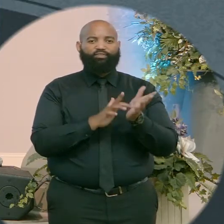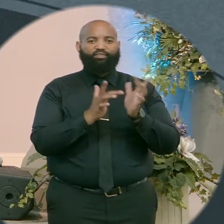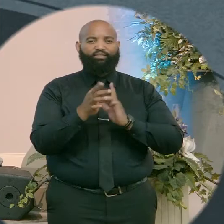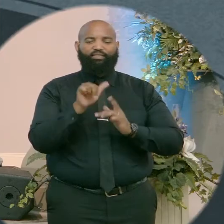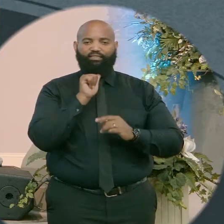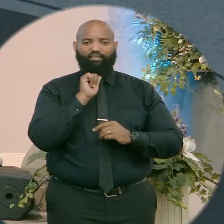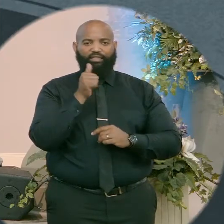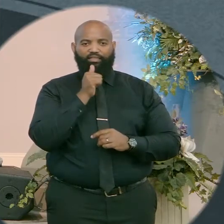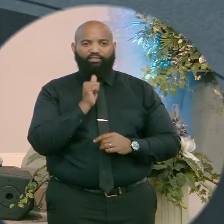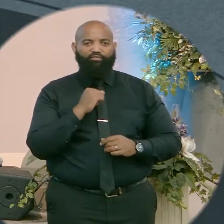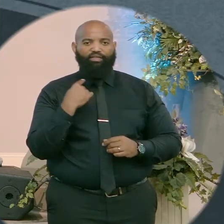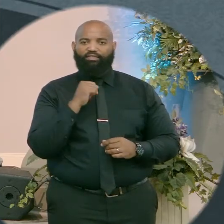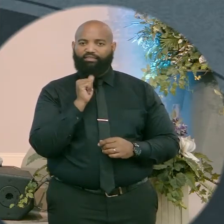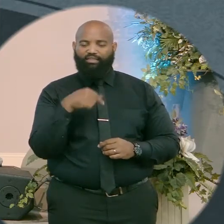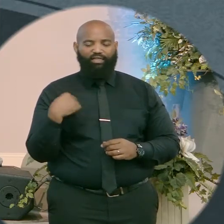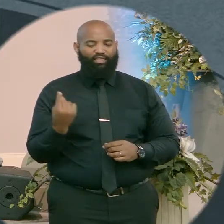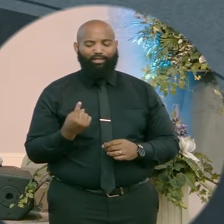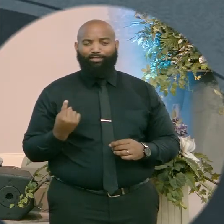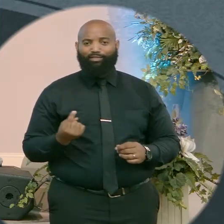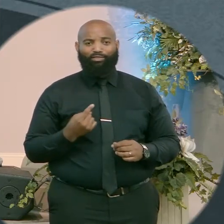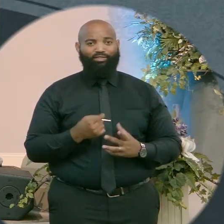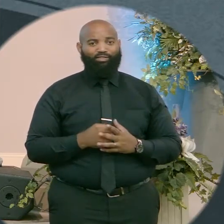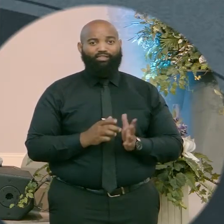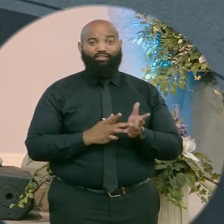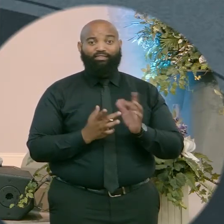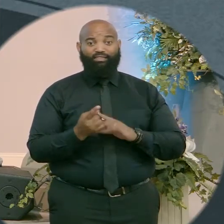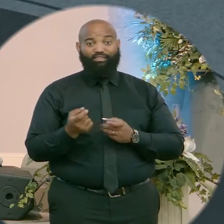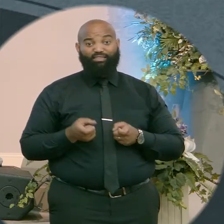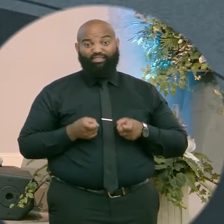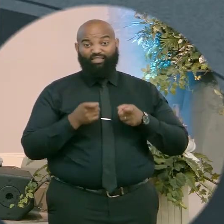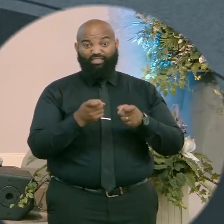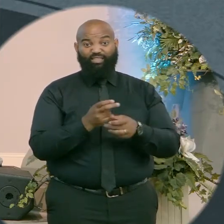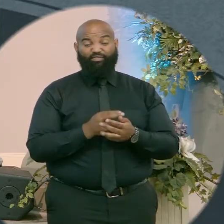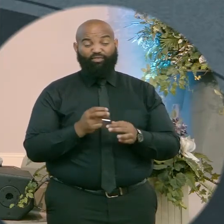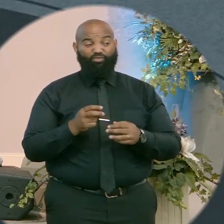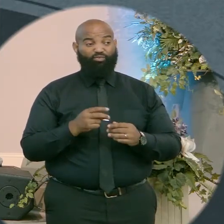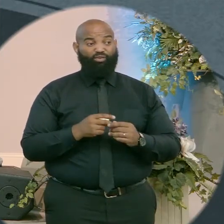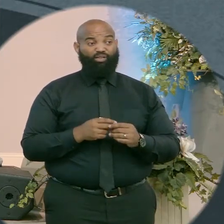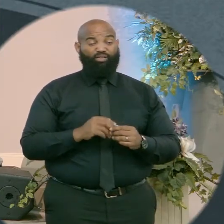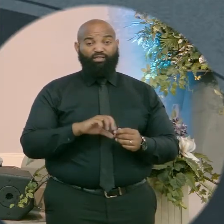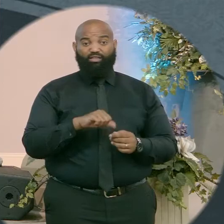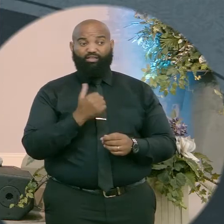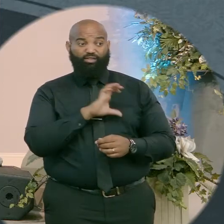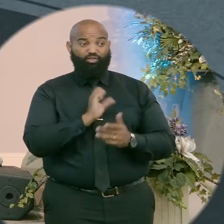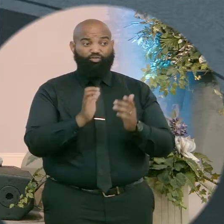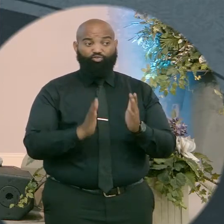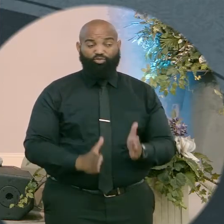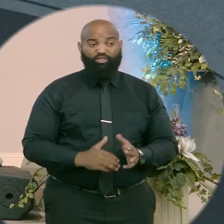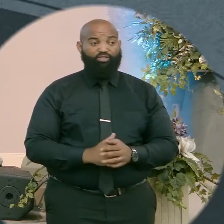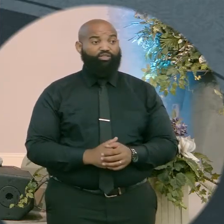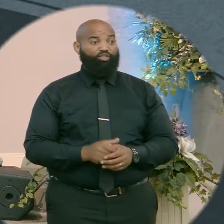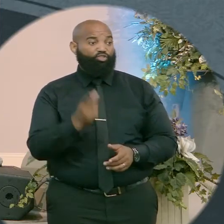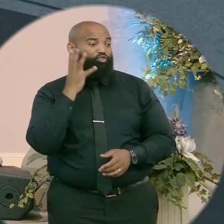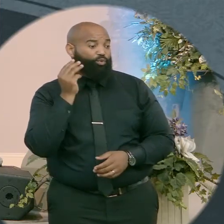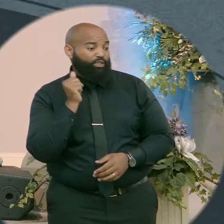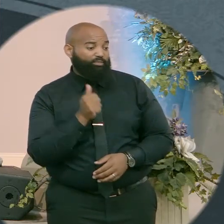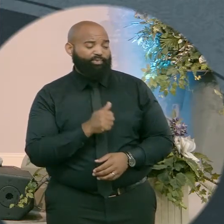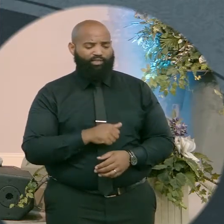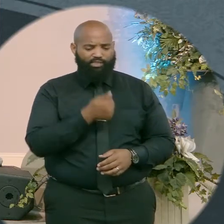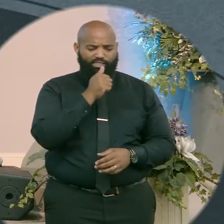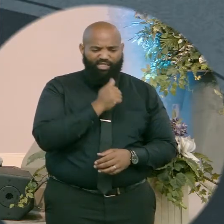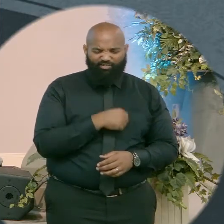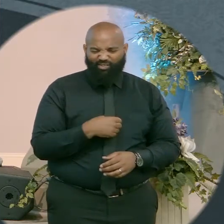we don't have to do it alone. He gave us the Holy Ghost and he gave us one another. So if the enemy has taken you into a wilderness